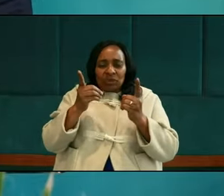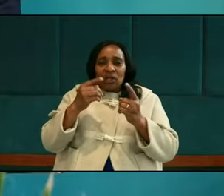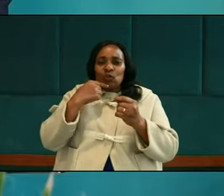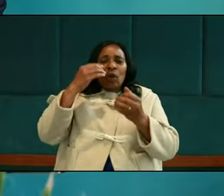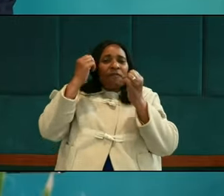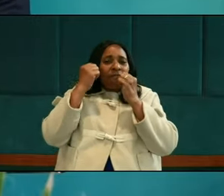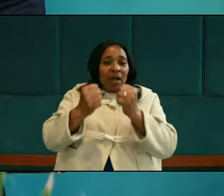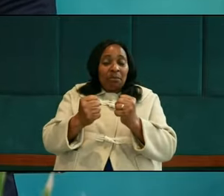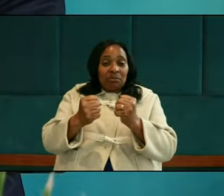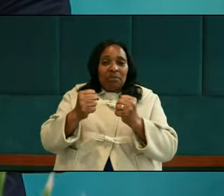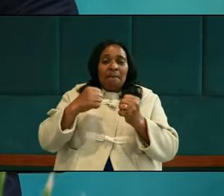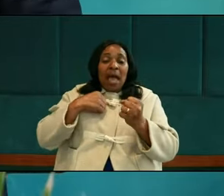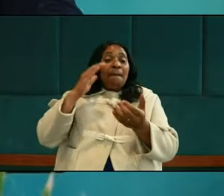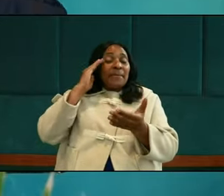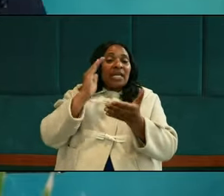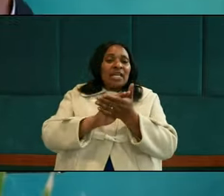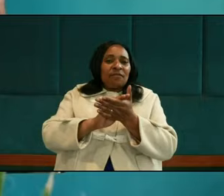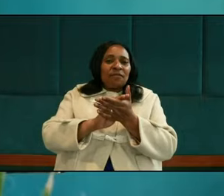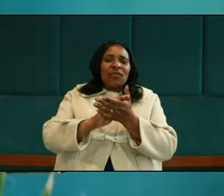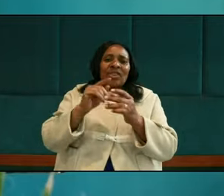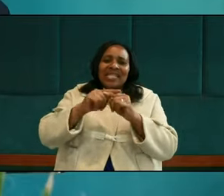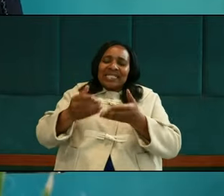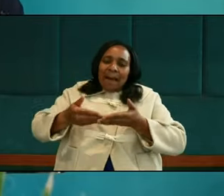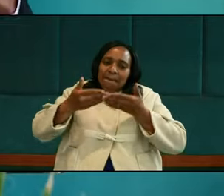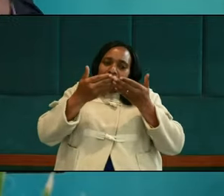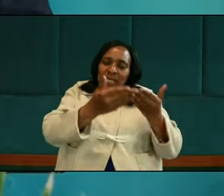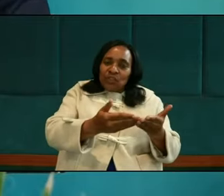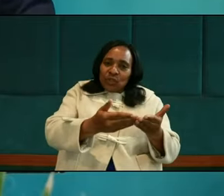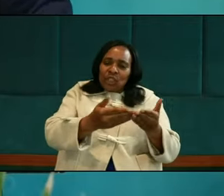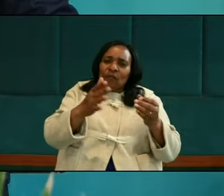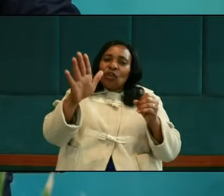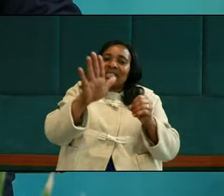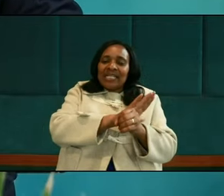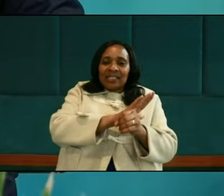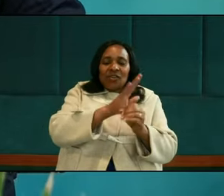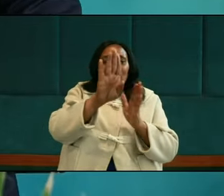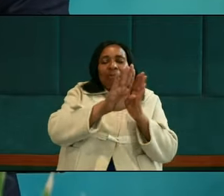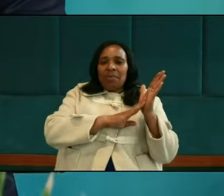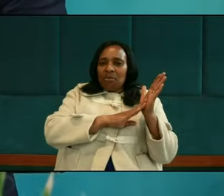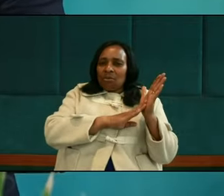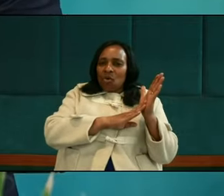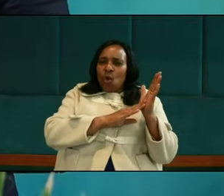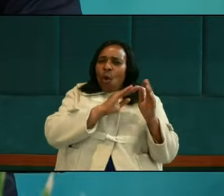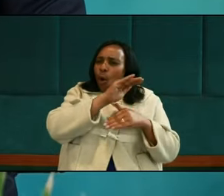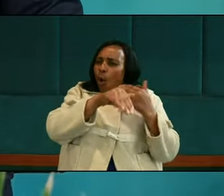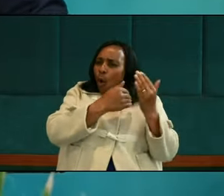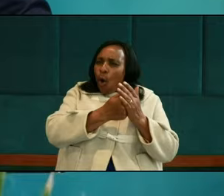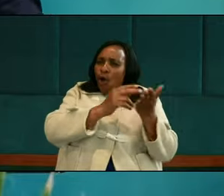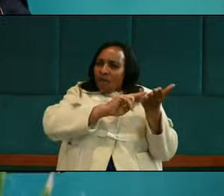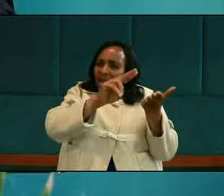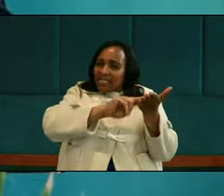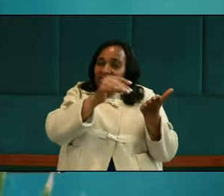might believe in the summation or the totality of the Bible. That all Scripture